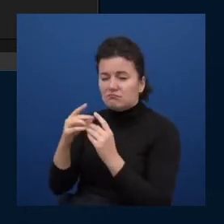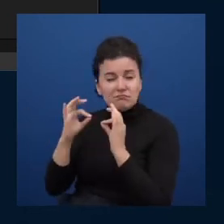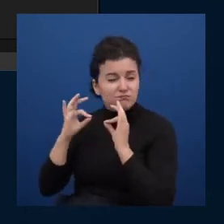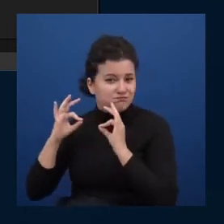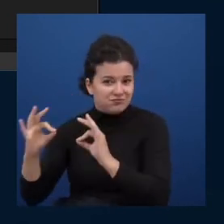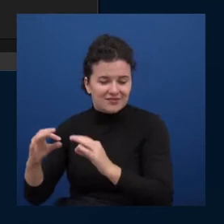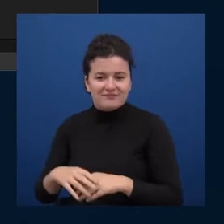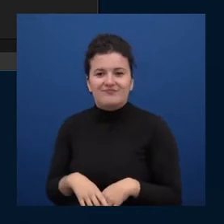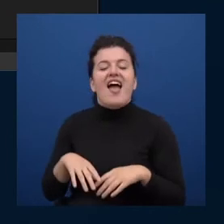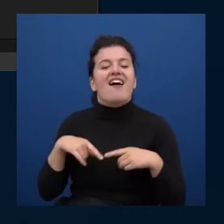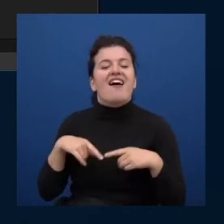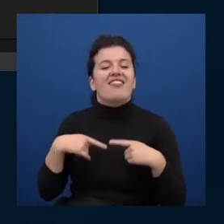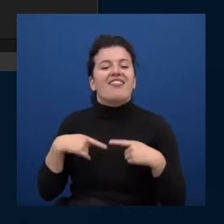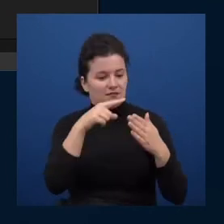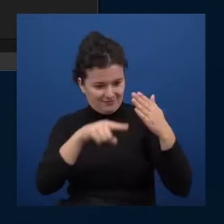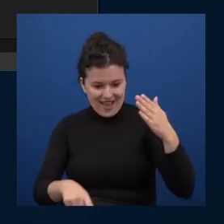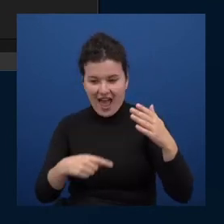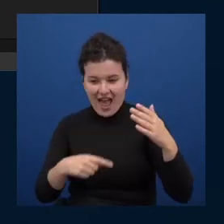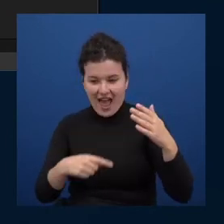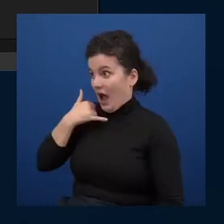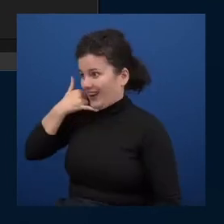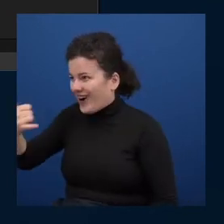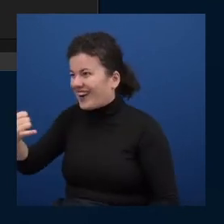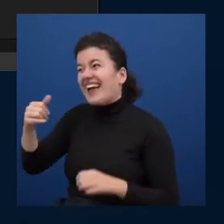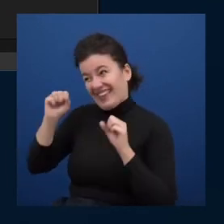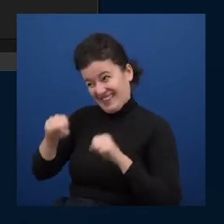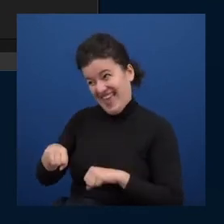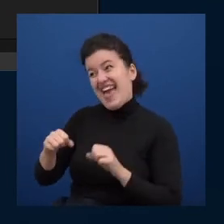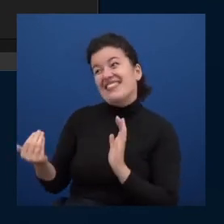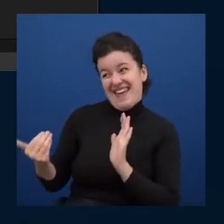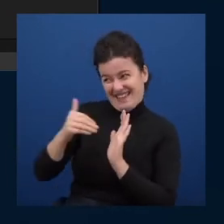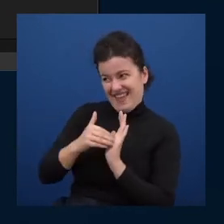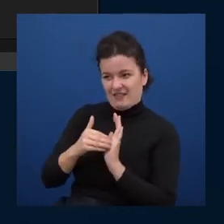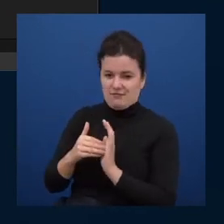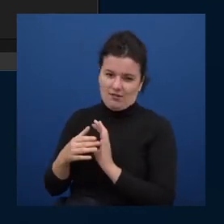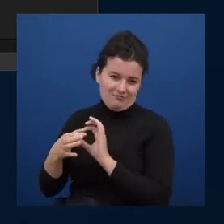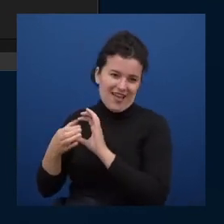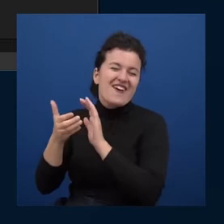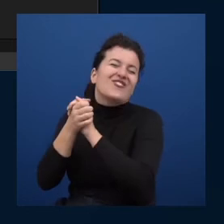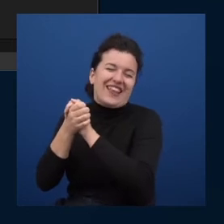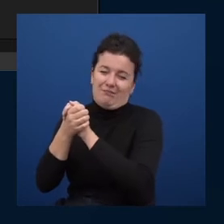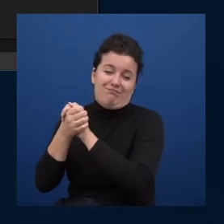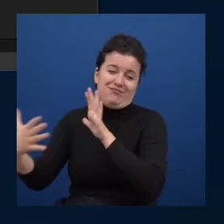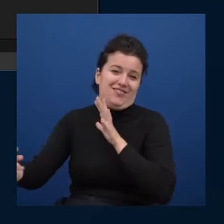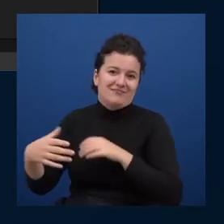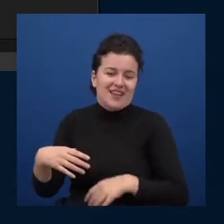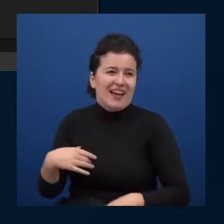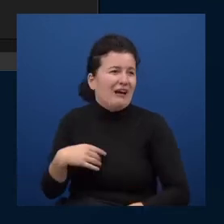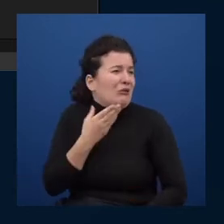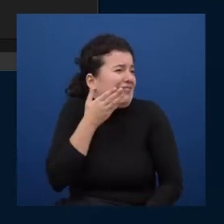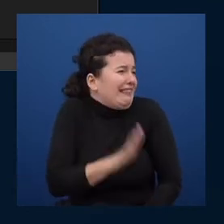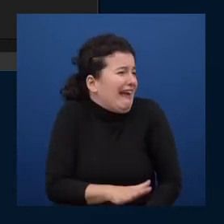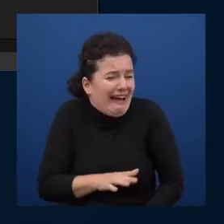not going to be my friend if i call him again and say can we do this over again so i'm gonna die this is